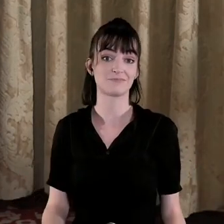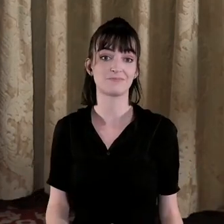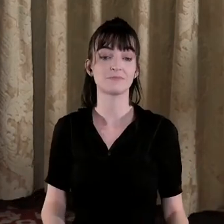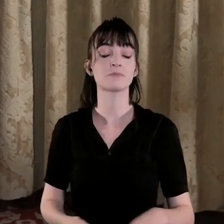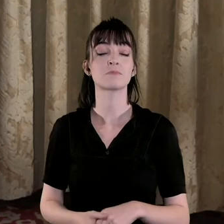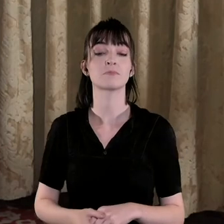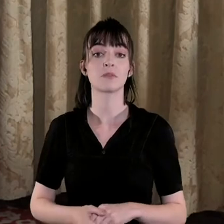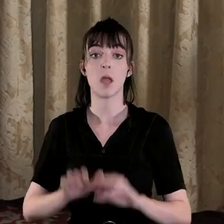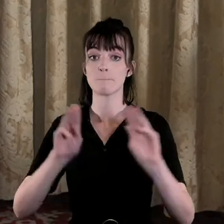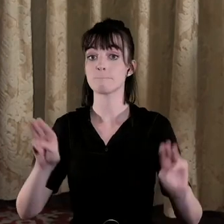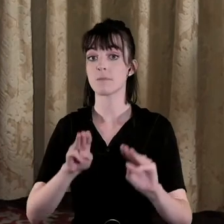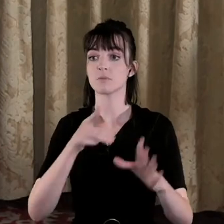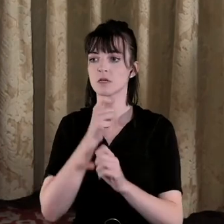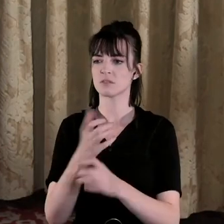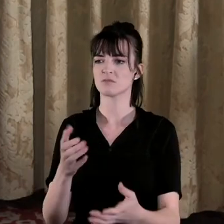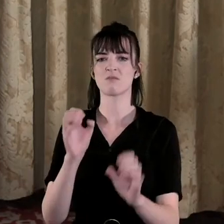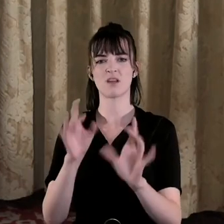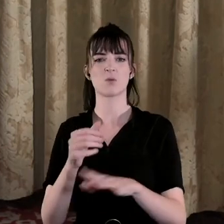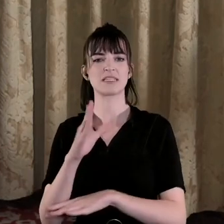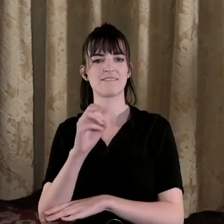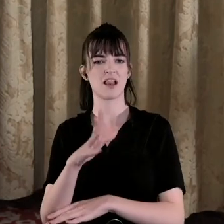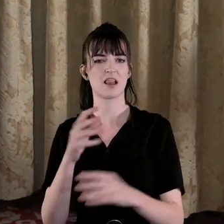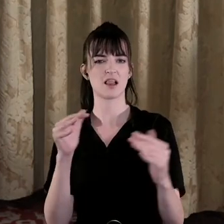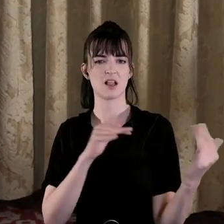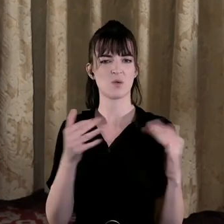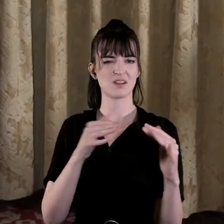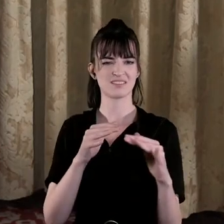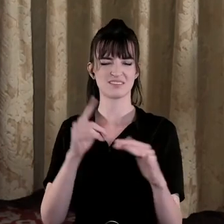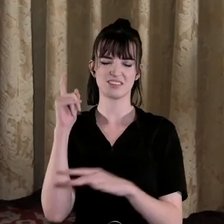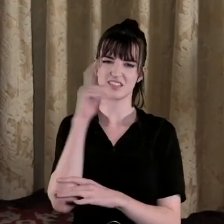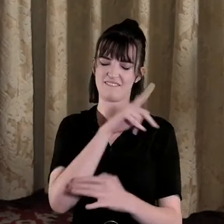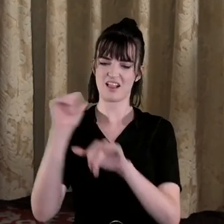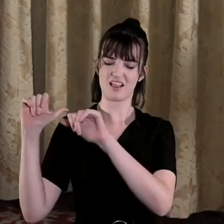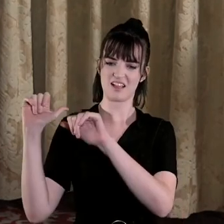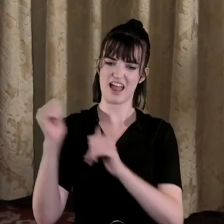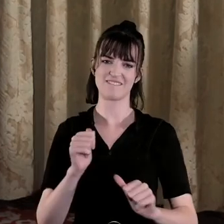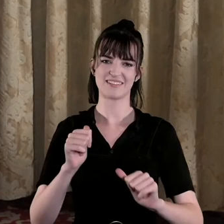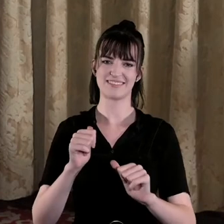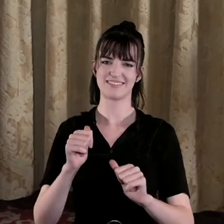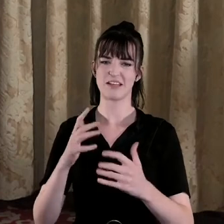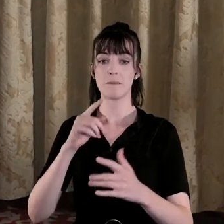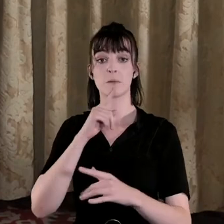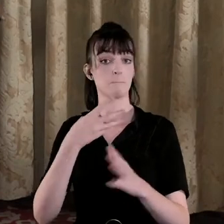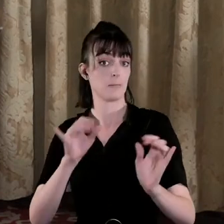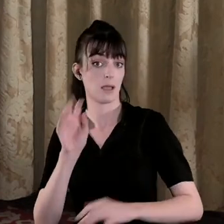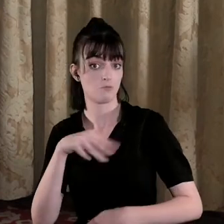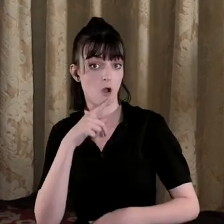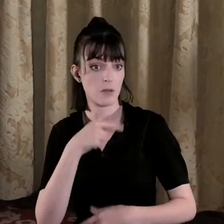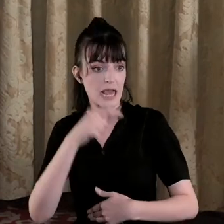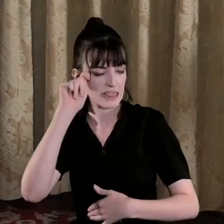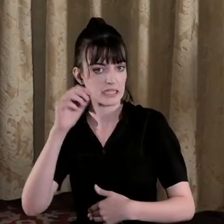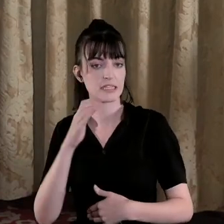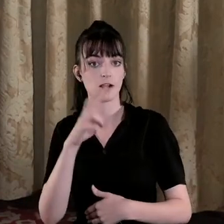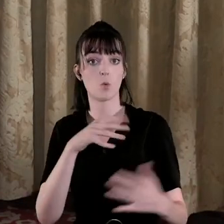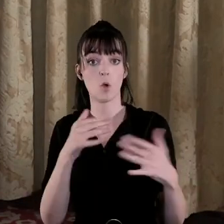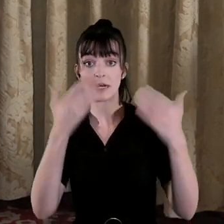mean people talk about well the civil war would be very difficult to commemorate I mean I may be wrong in this but I don't really think so because the civil war is now history it's not